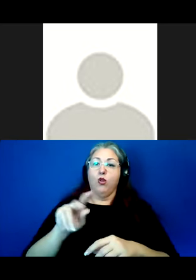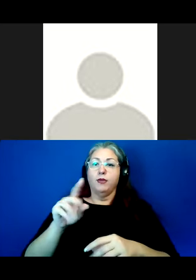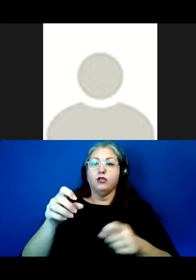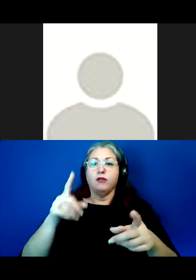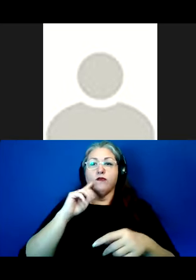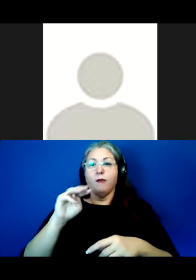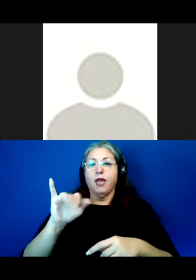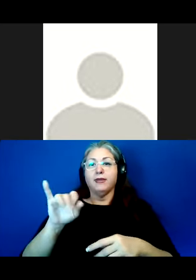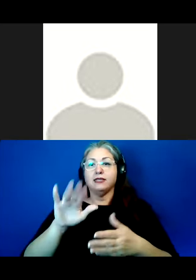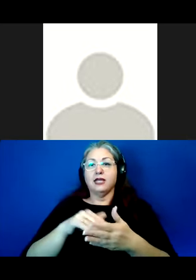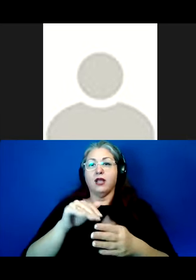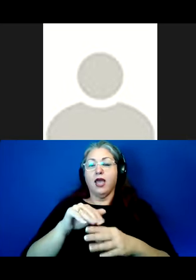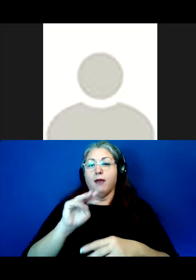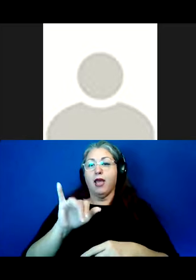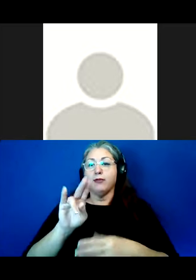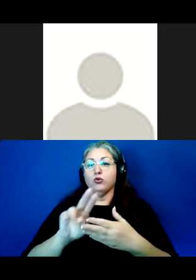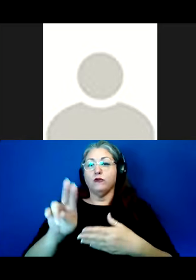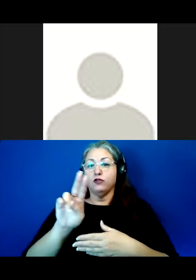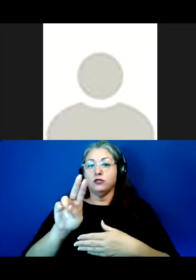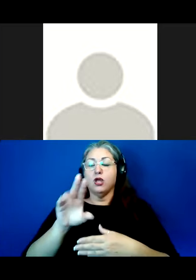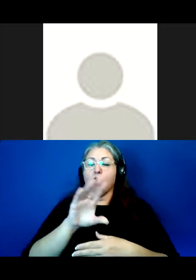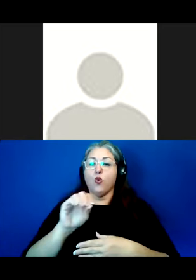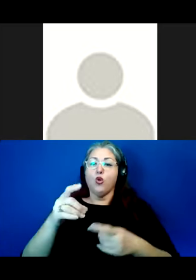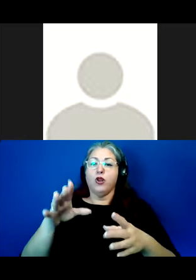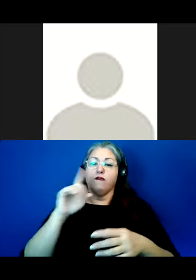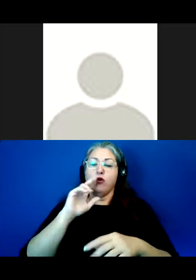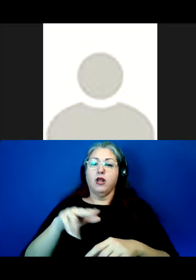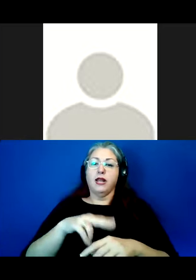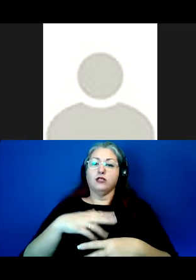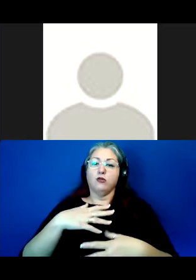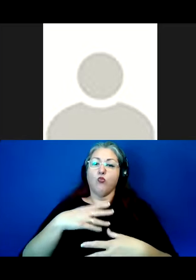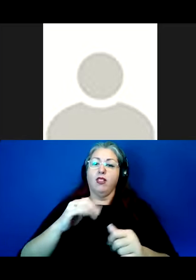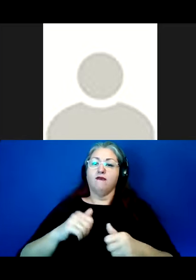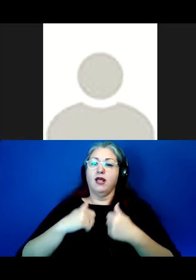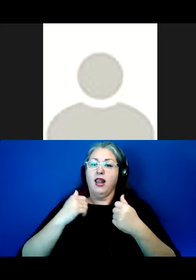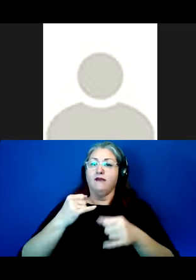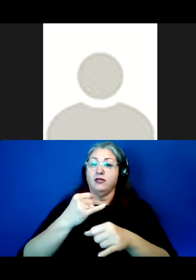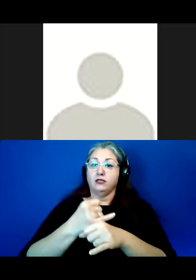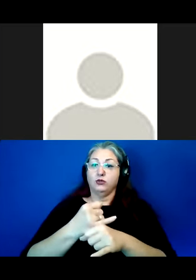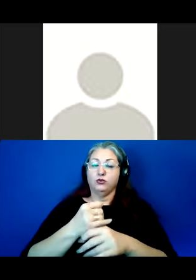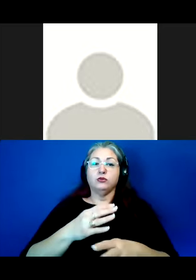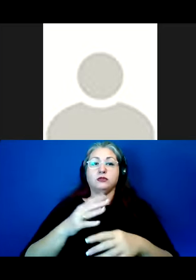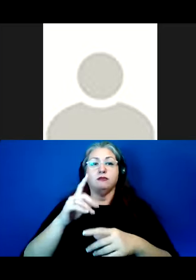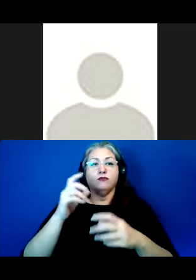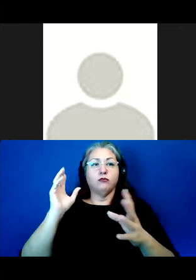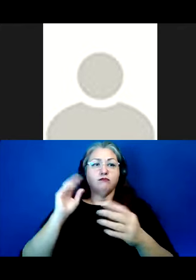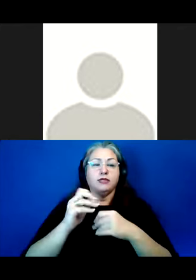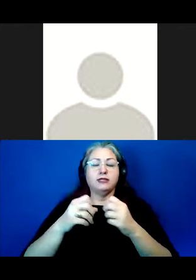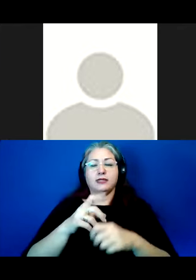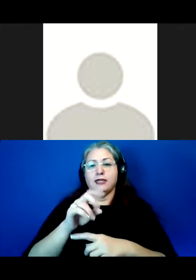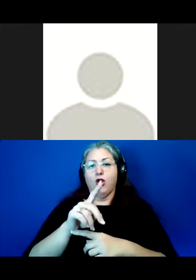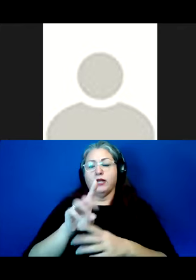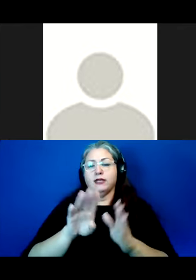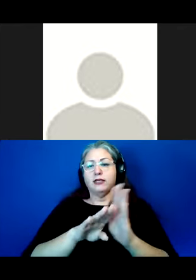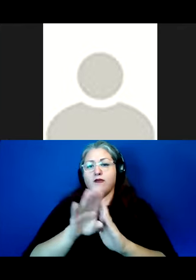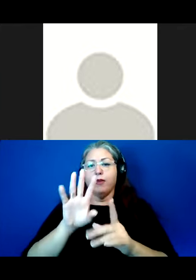Miamia Center at Miami University, and the co-director of the National Breath of Life Institute. For decades, Daryl has worked to develop